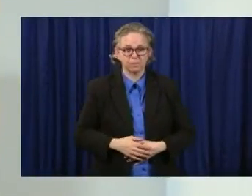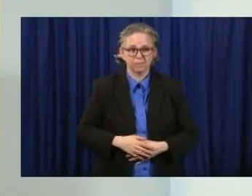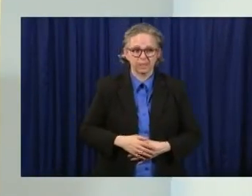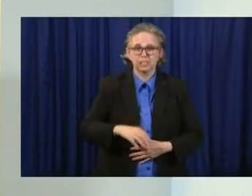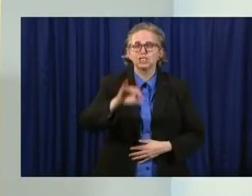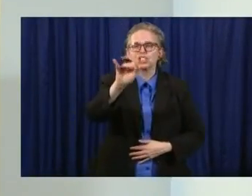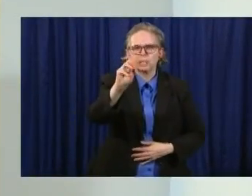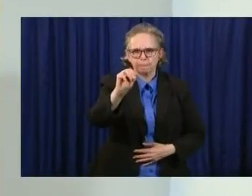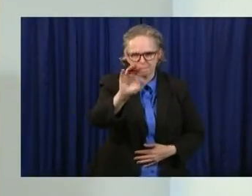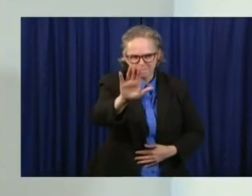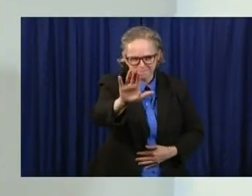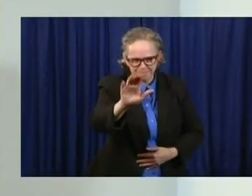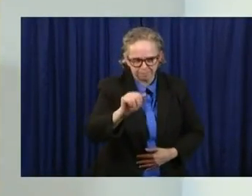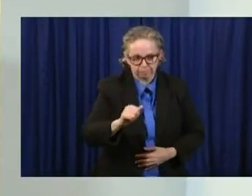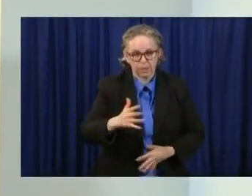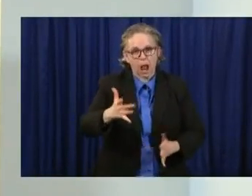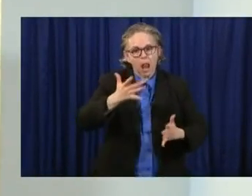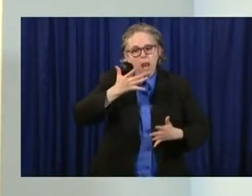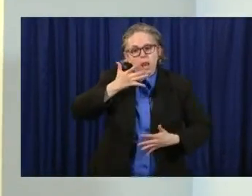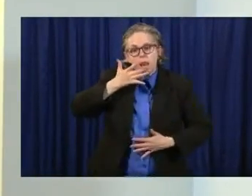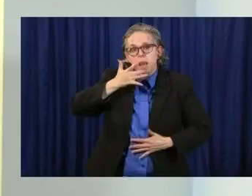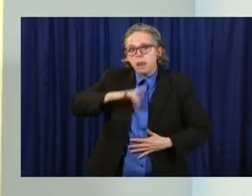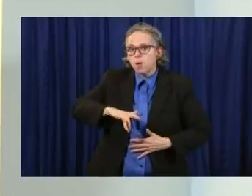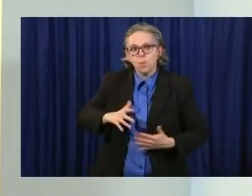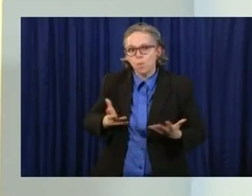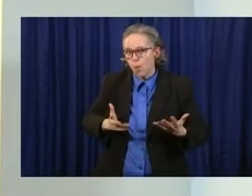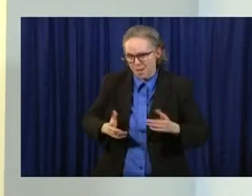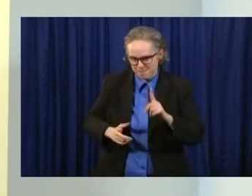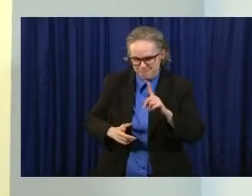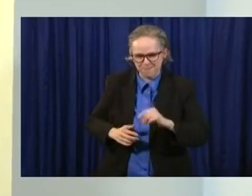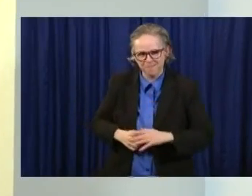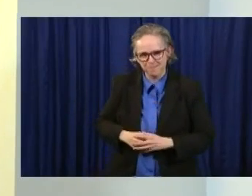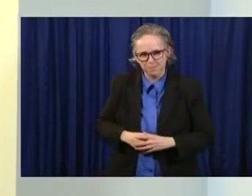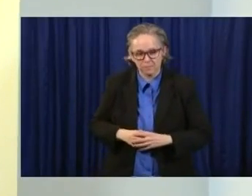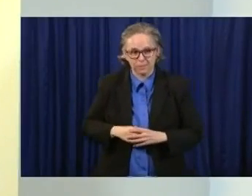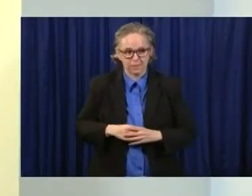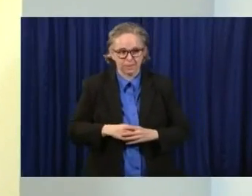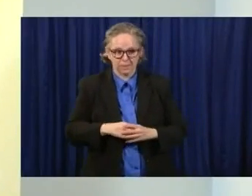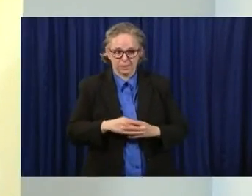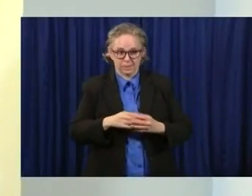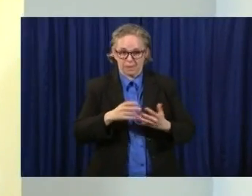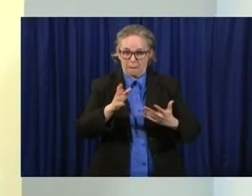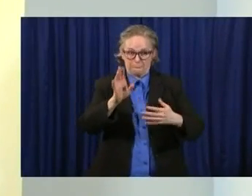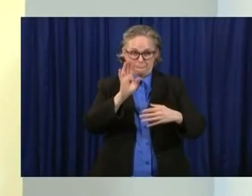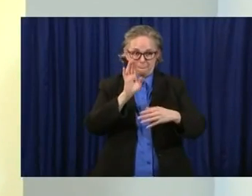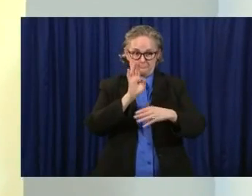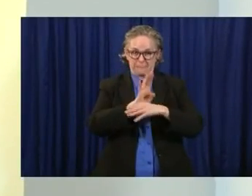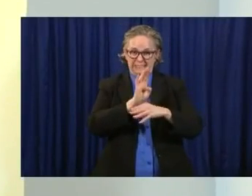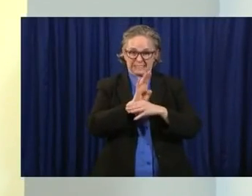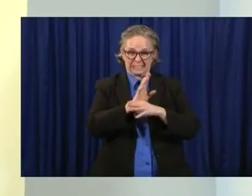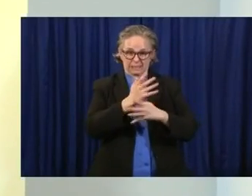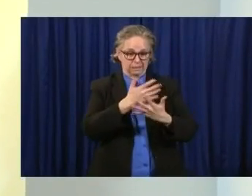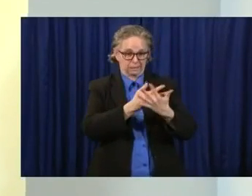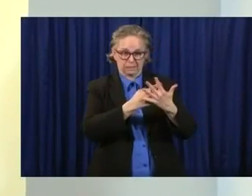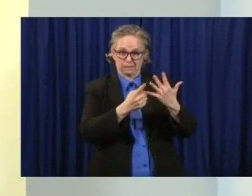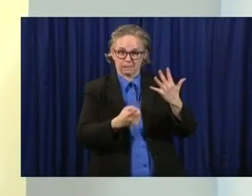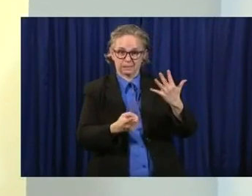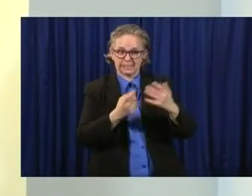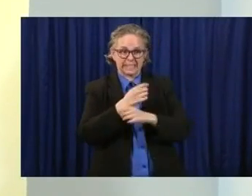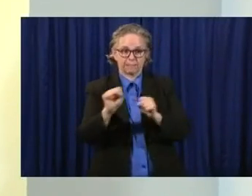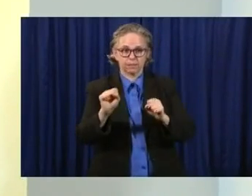fortunately, most of what it takes to keep yourself safe is really something that you are empowered to do.